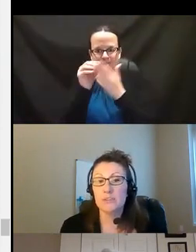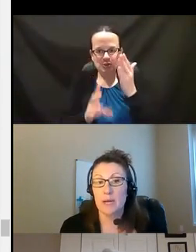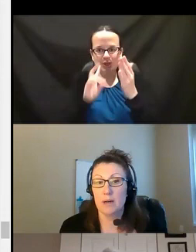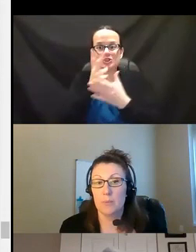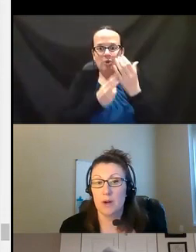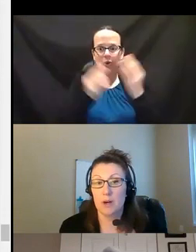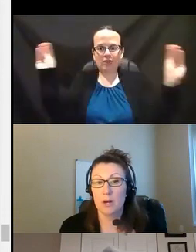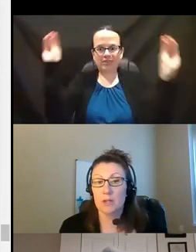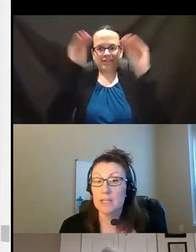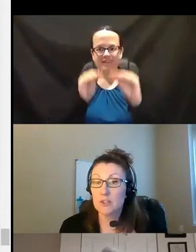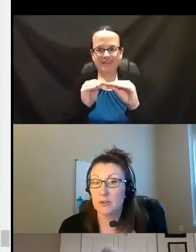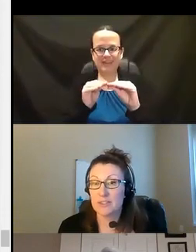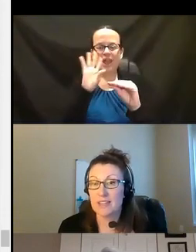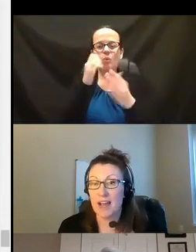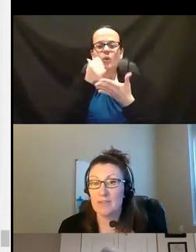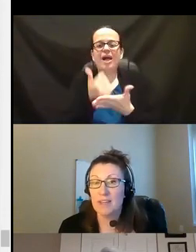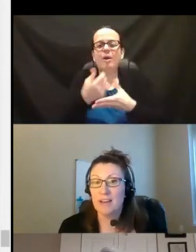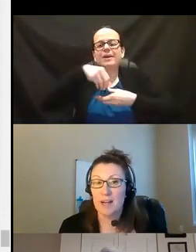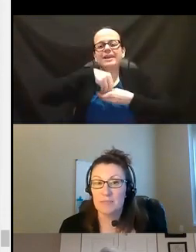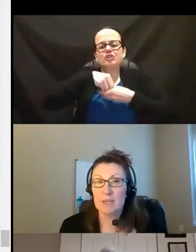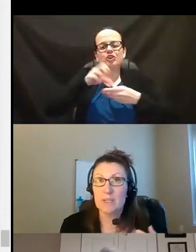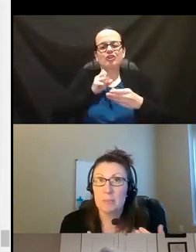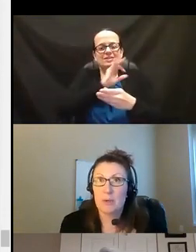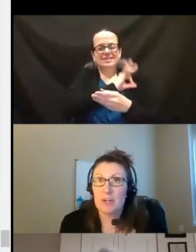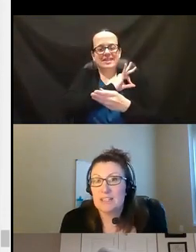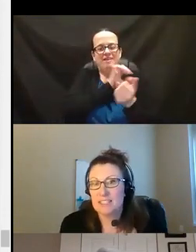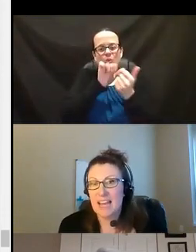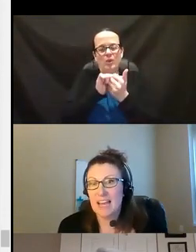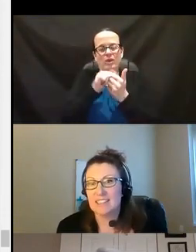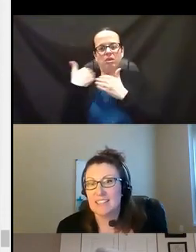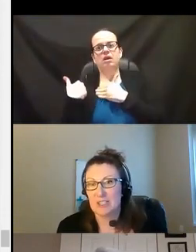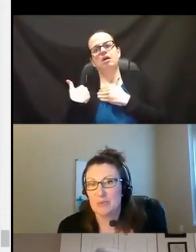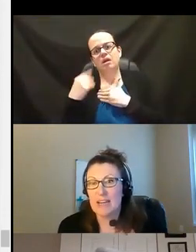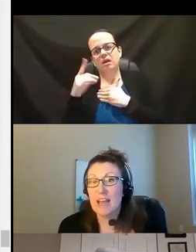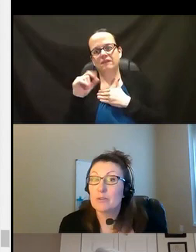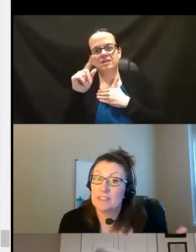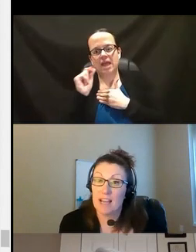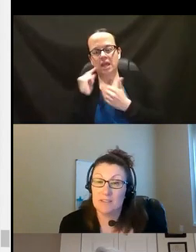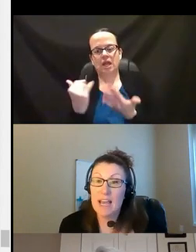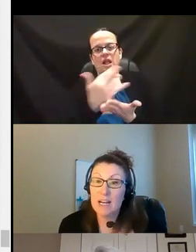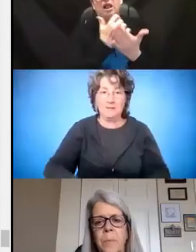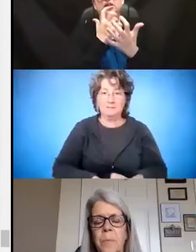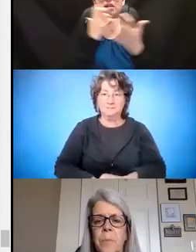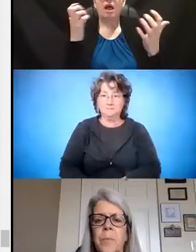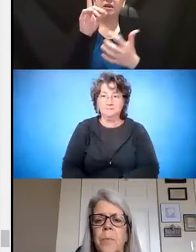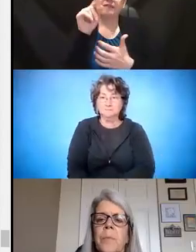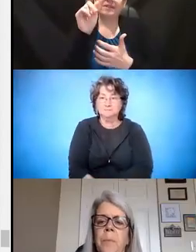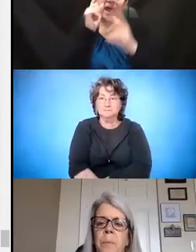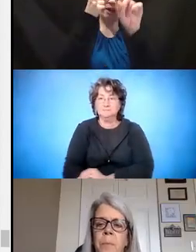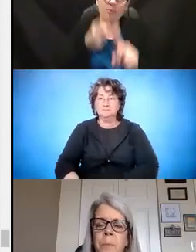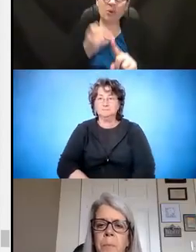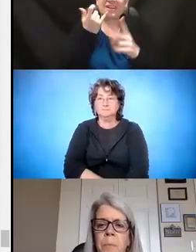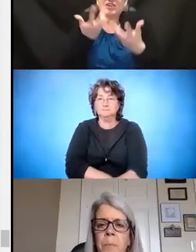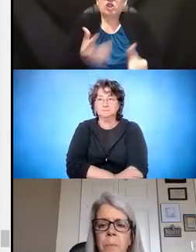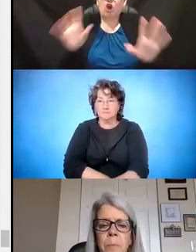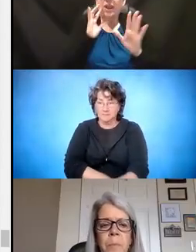also help our internal staff with the burden of the data collection right now. There's a lot of data points, and if it's already